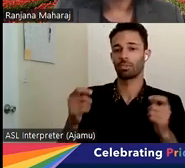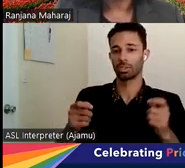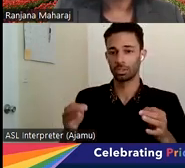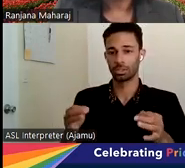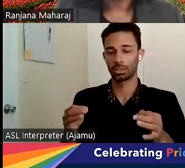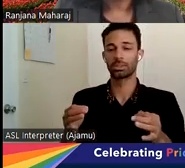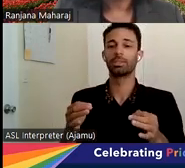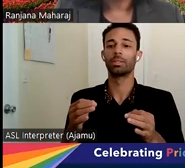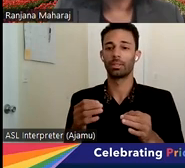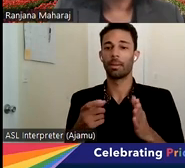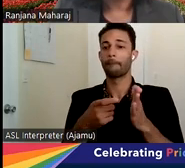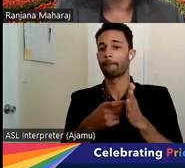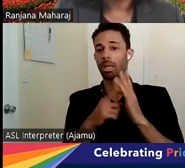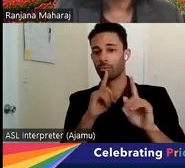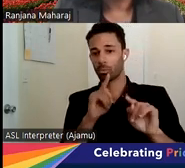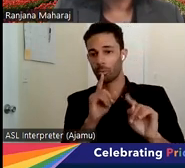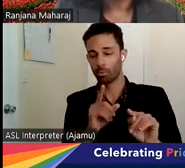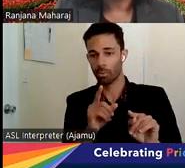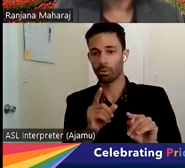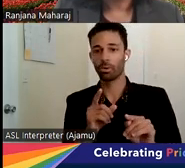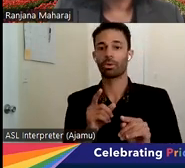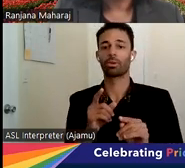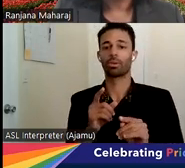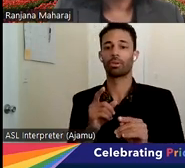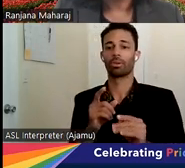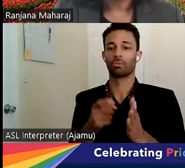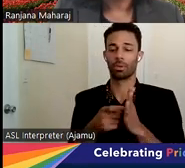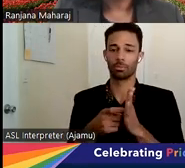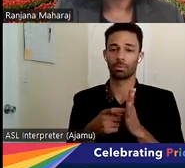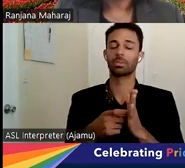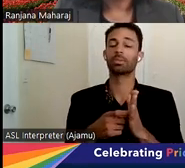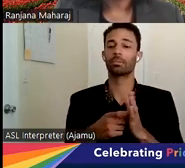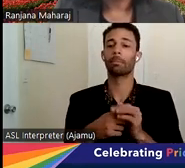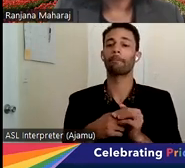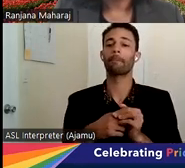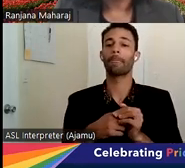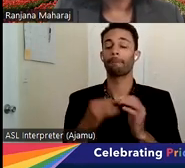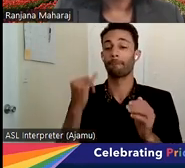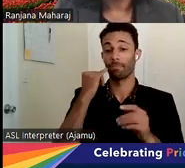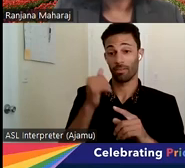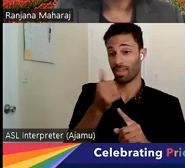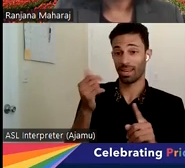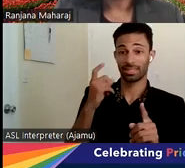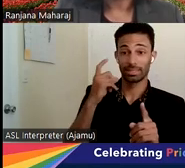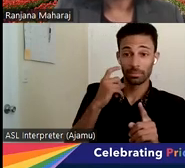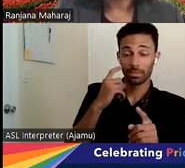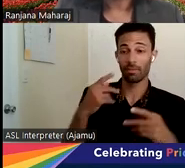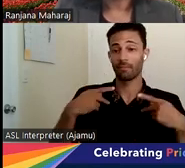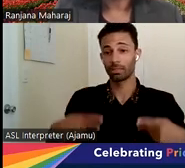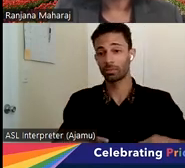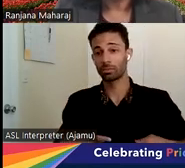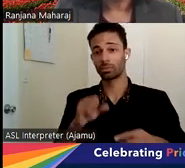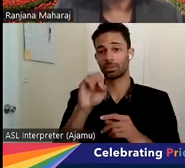taking into consideration that if there's any level of suspected physical and or sexual abuse, there